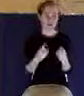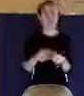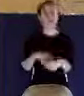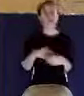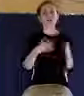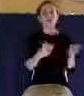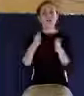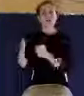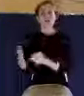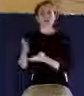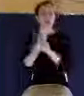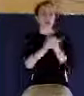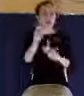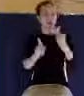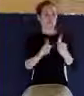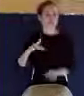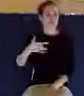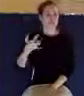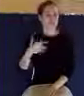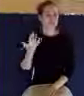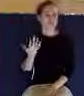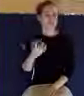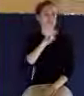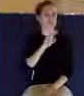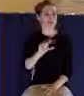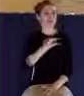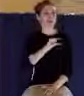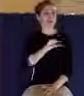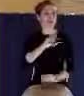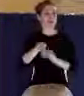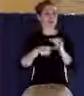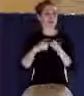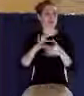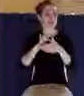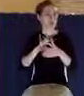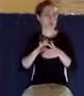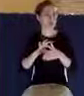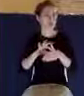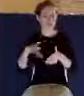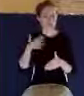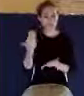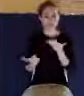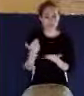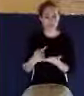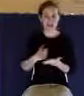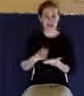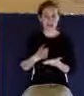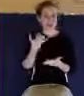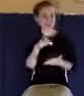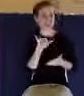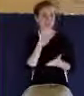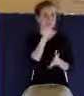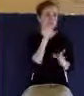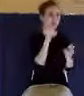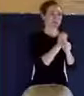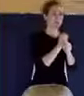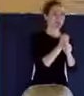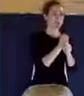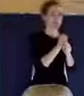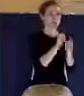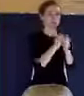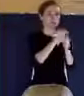and they wonder if they have a new nature. But you must remember that you are a new creation, and you are still